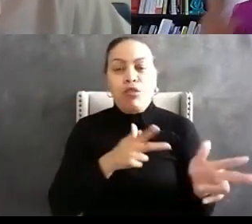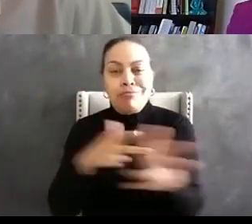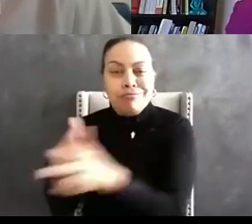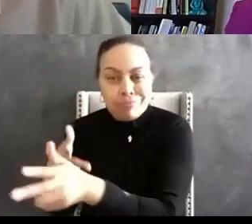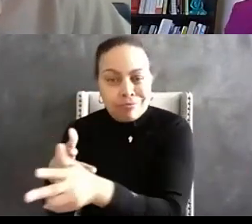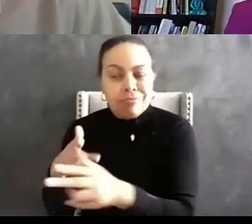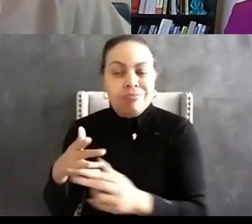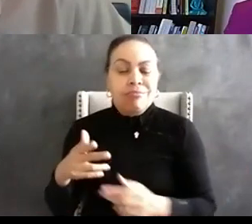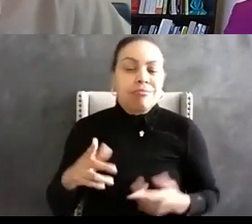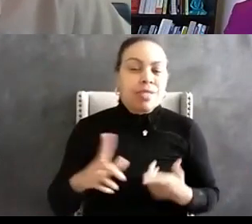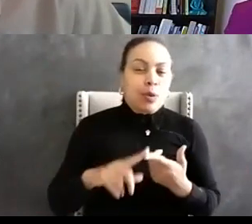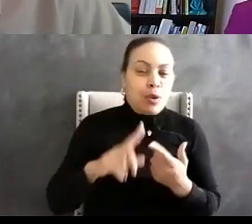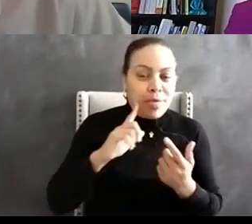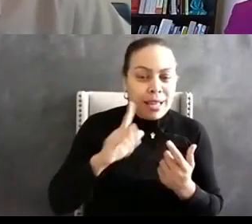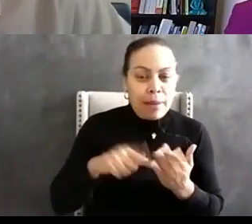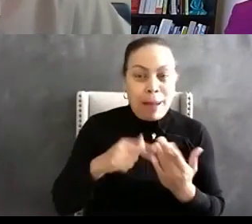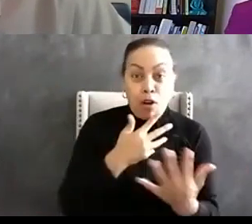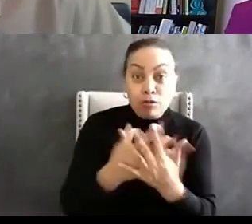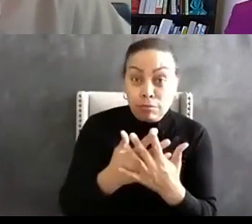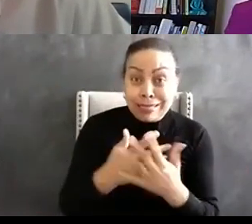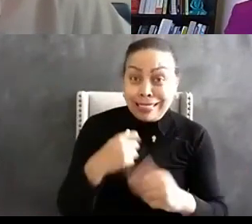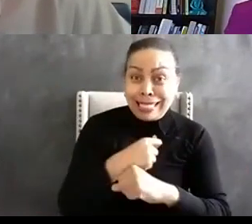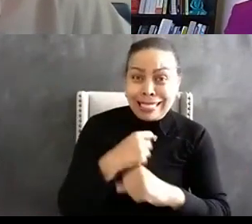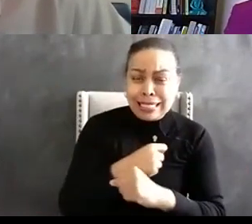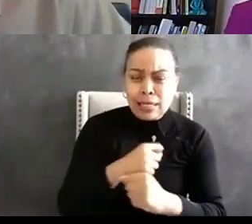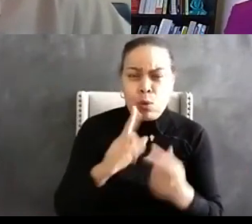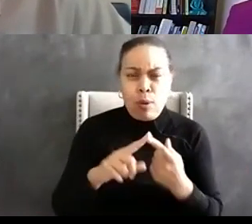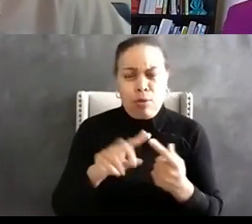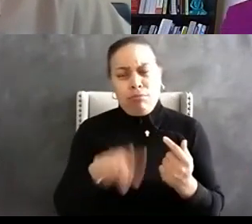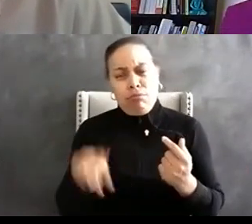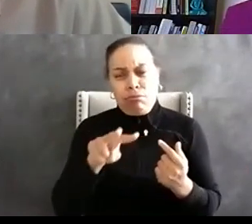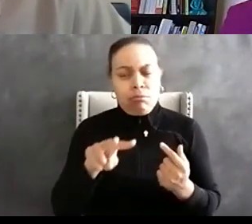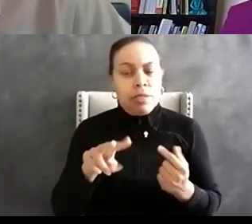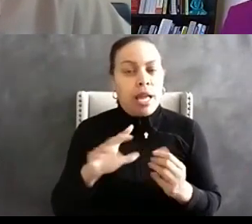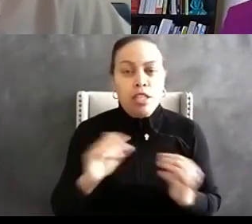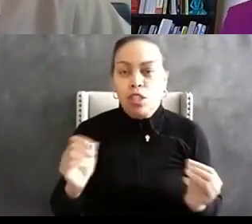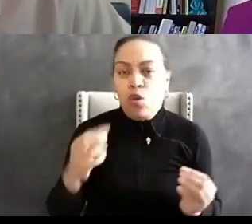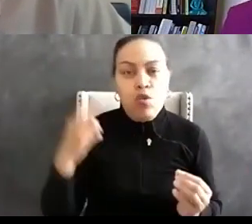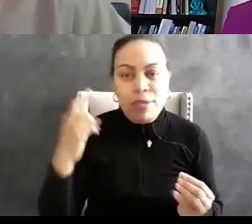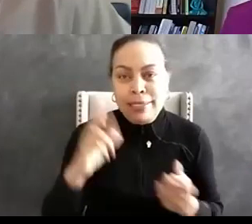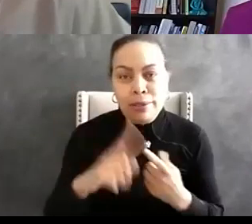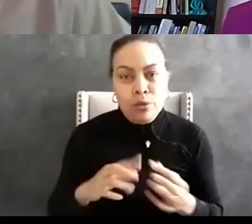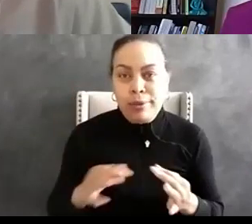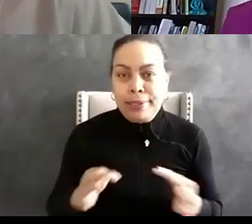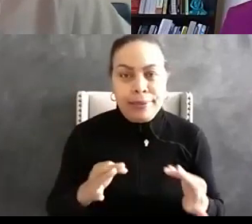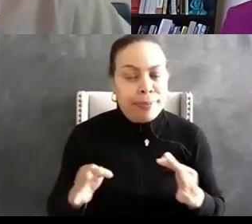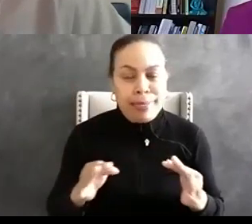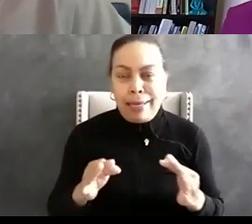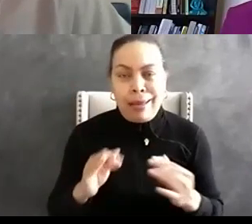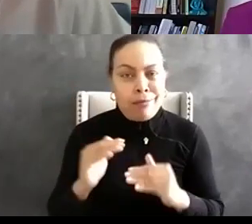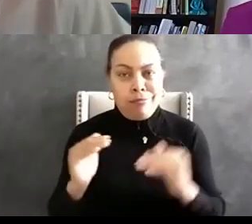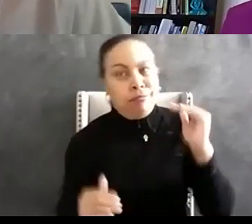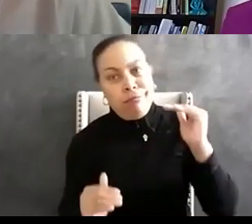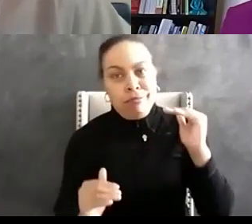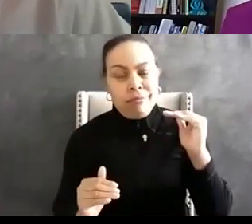uh incarceration rates i mean you look at it and there's no reasonableness of how do you explain the differences in